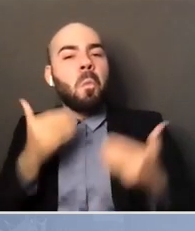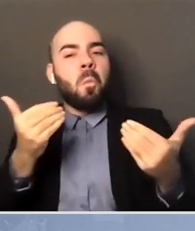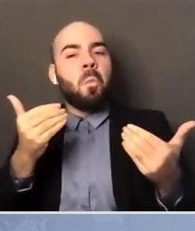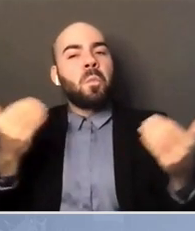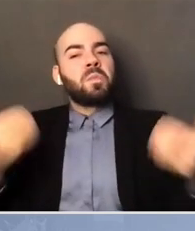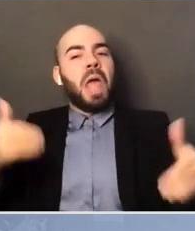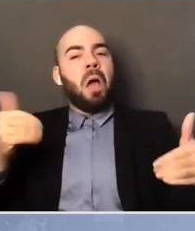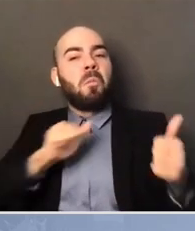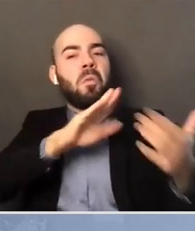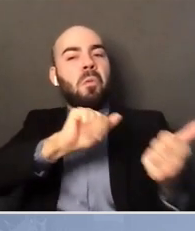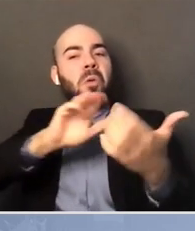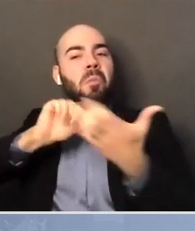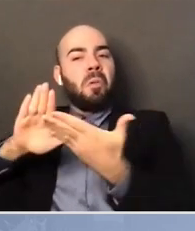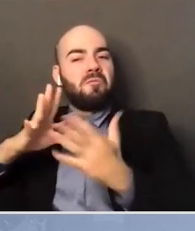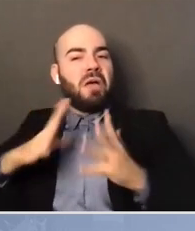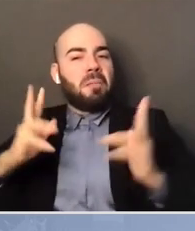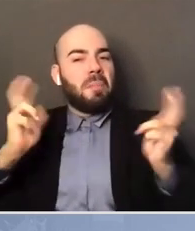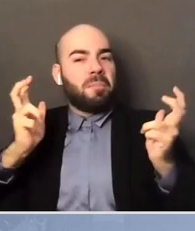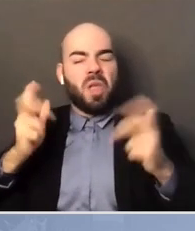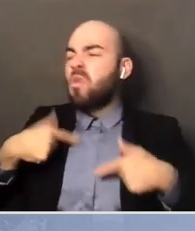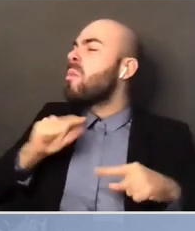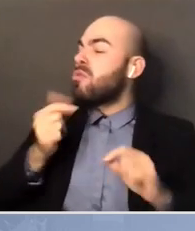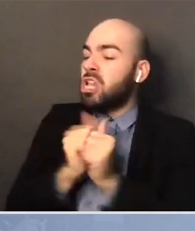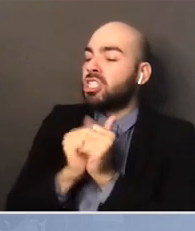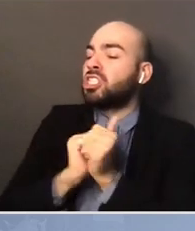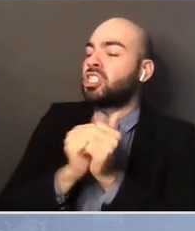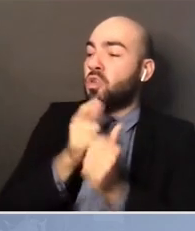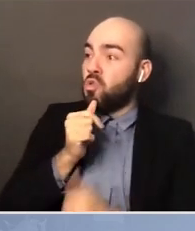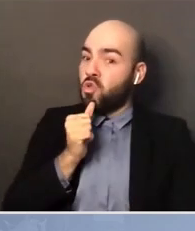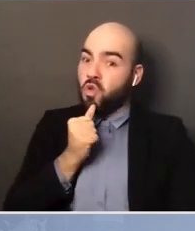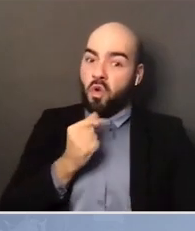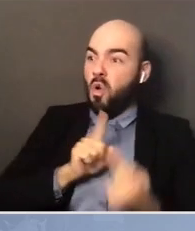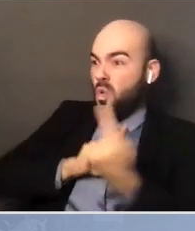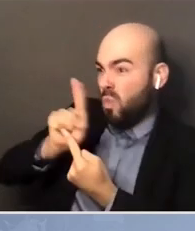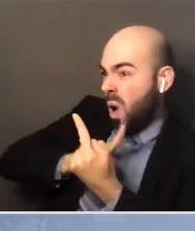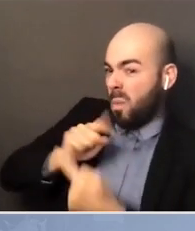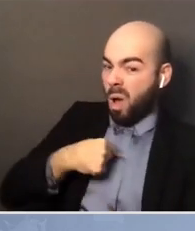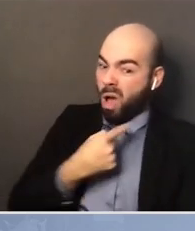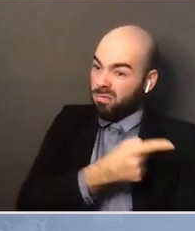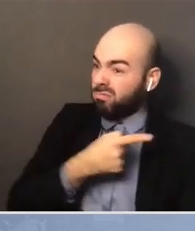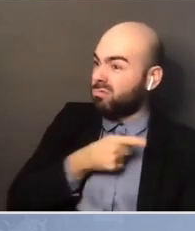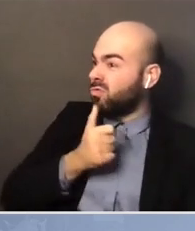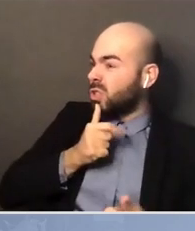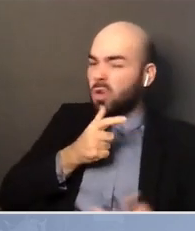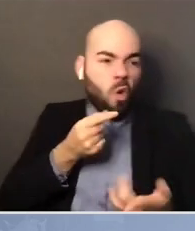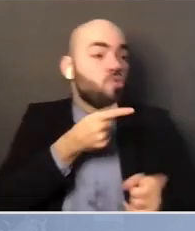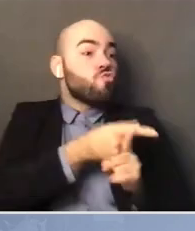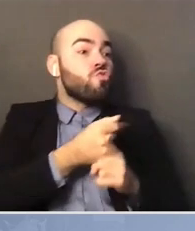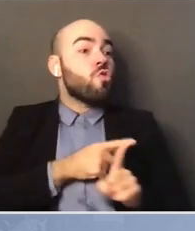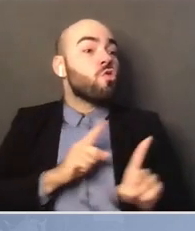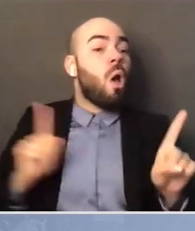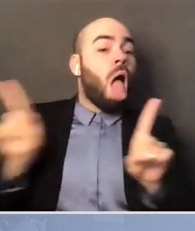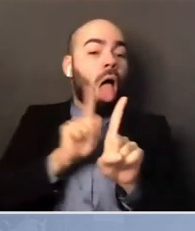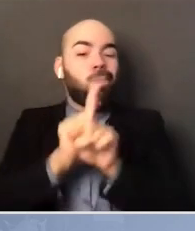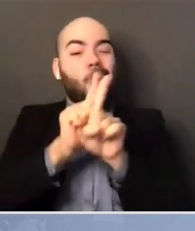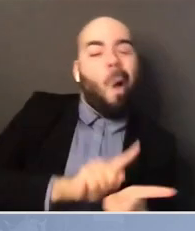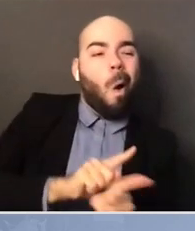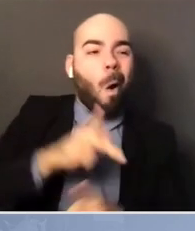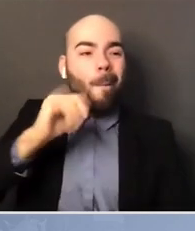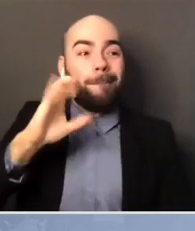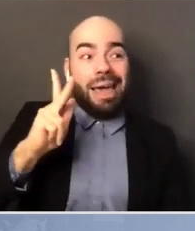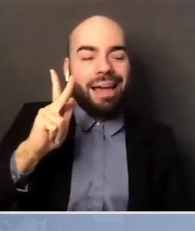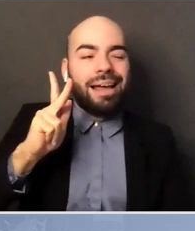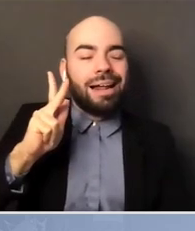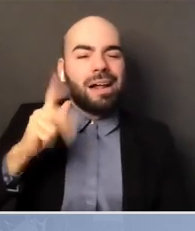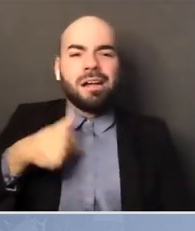We're just trying to have a little contest, who would take you on one-on-one. Yeah. Well, I'm just gonna have you sit a pick. I'll be open the whole time.